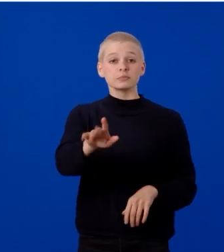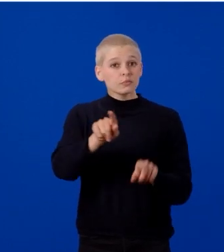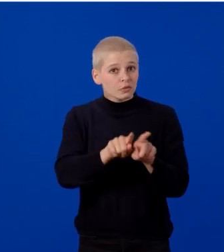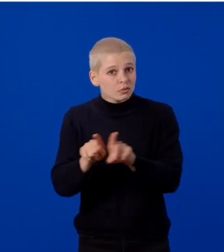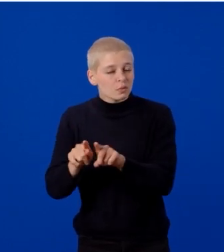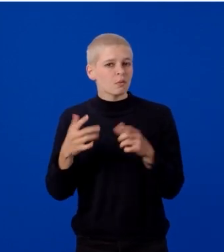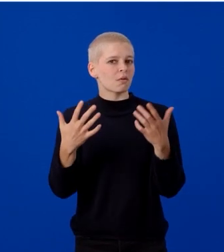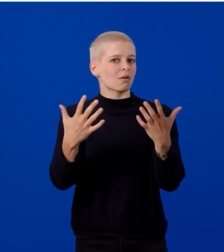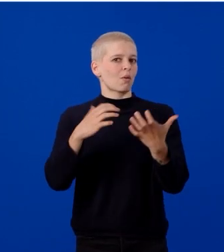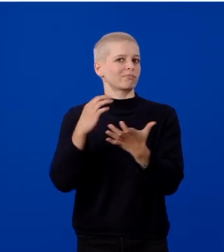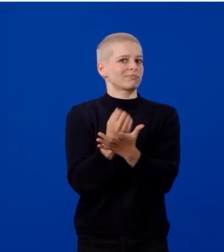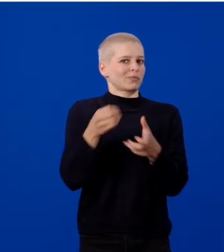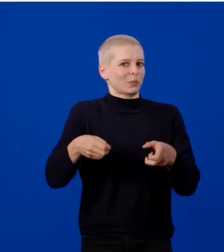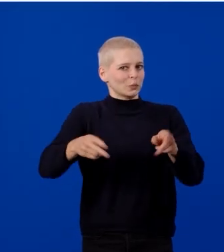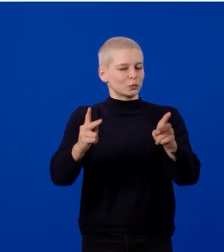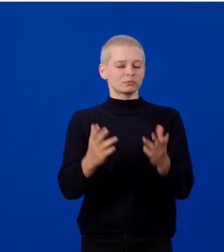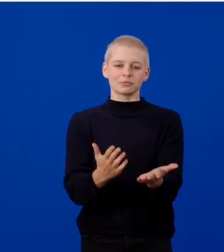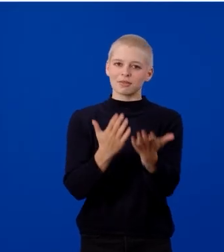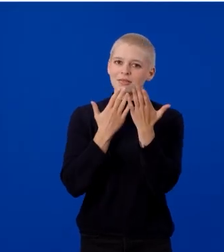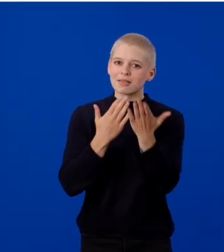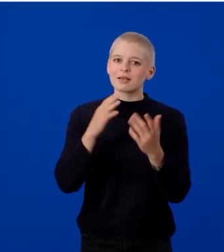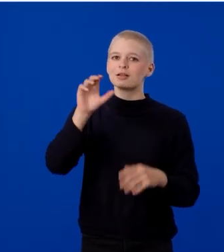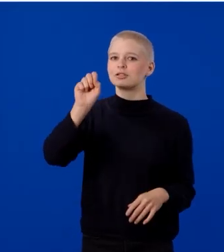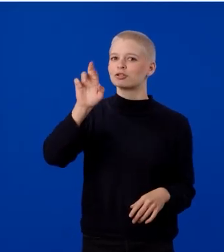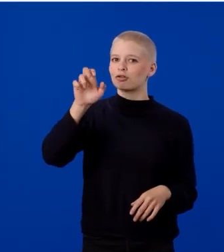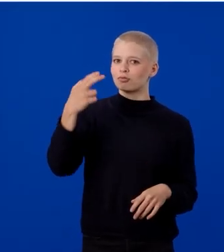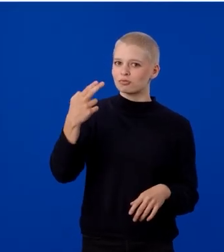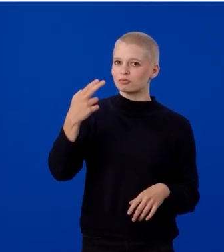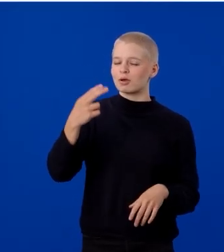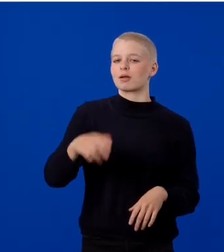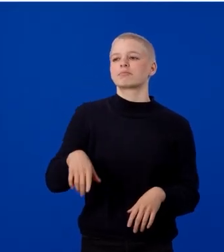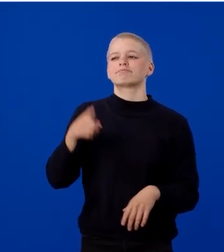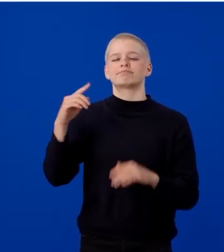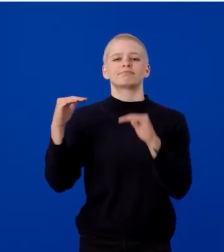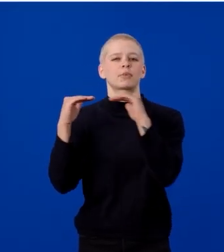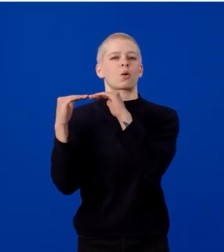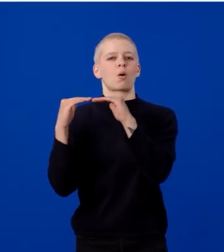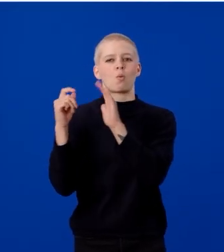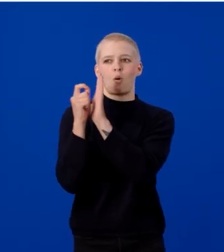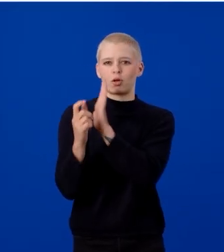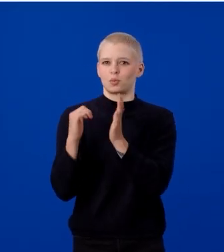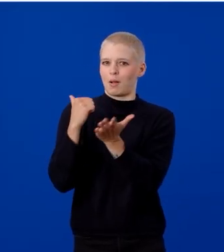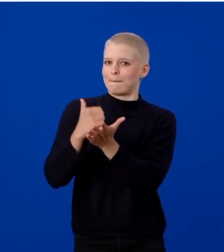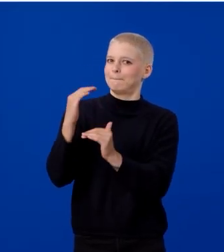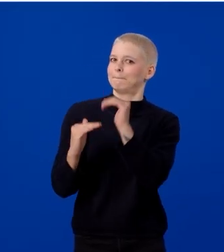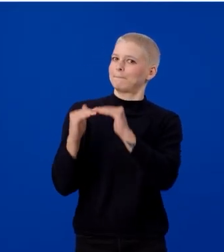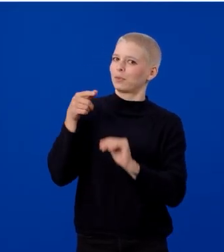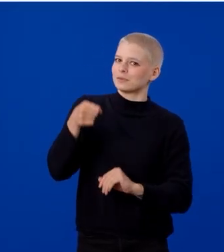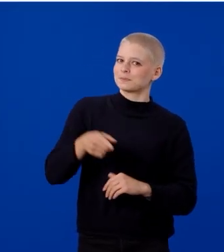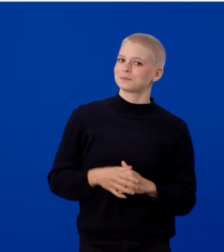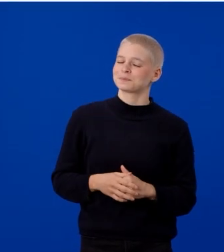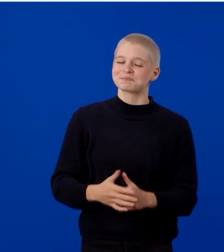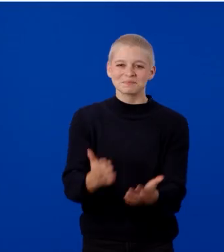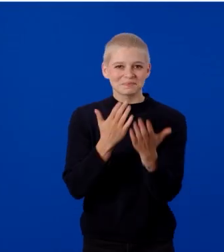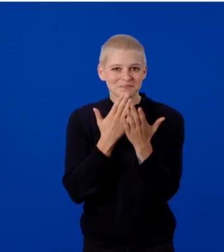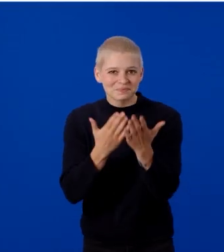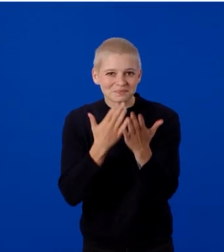want to take this opportunity to thank Suraj Subramanian, the co-author who helped build this out. Thank you.